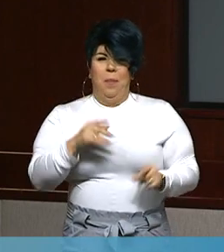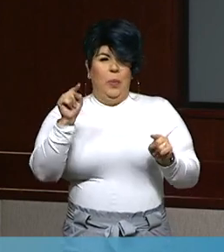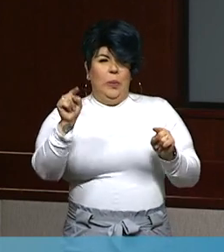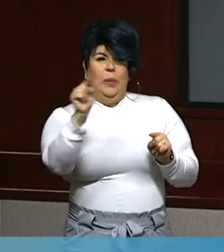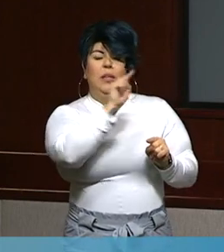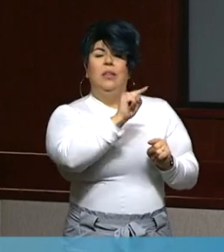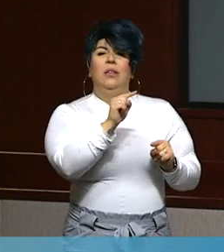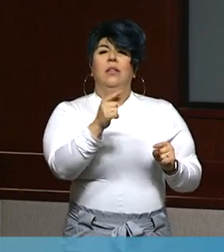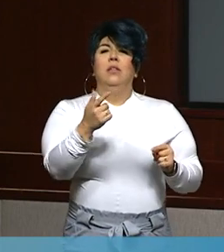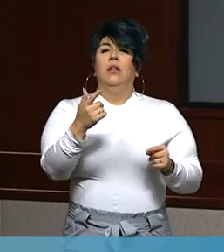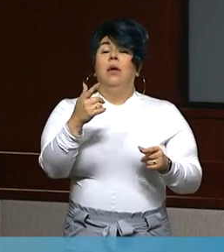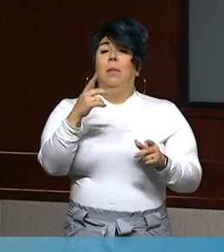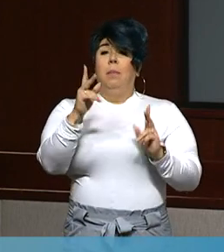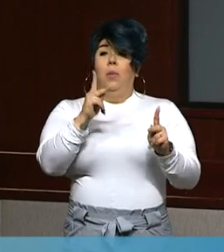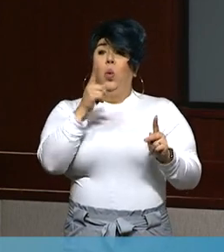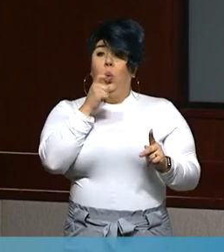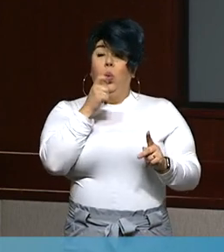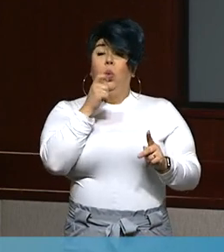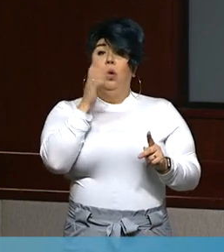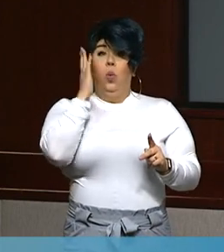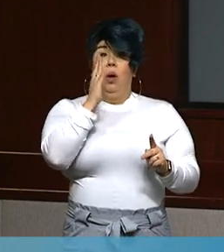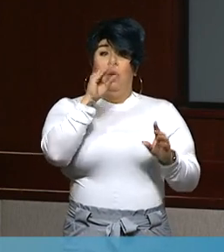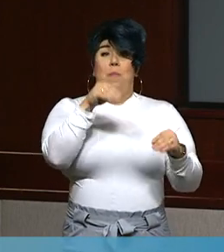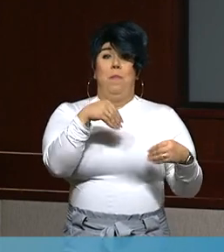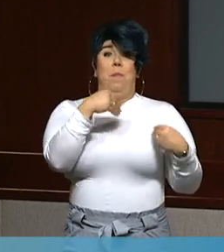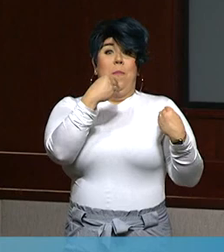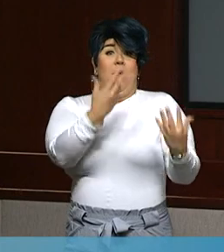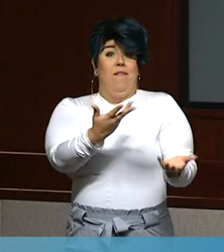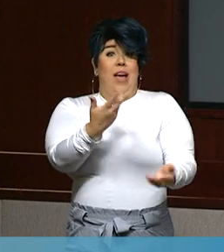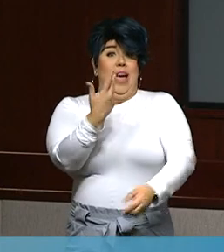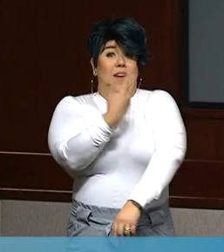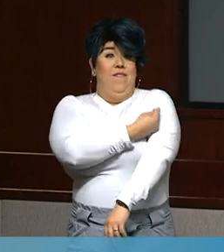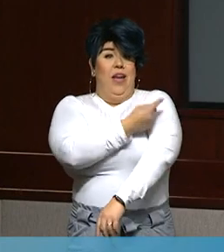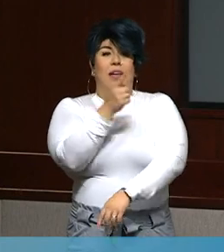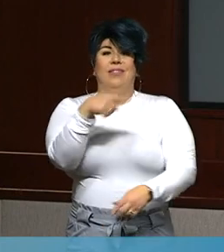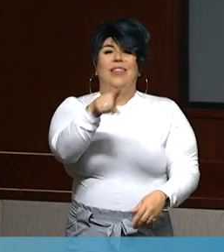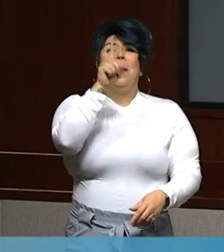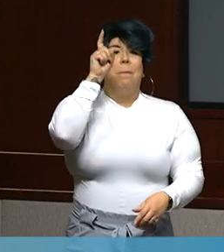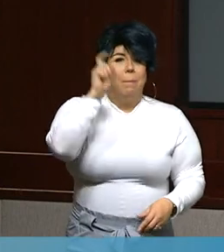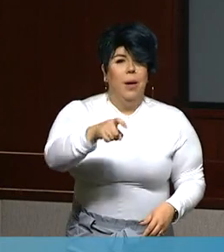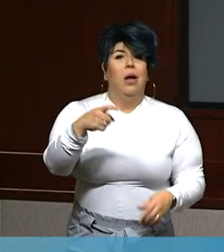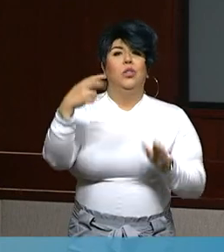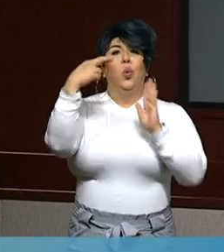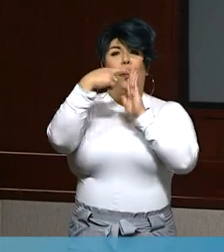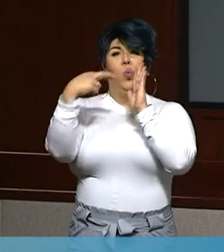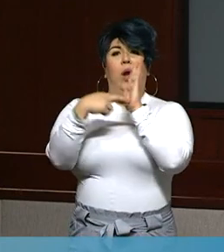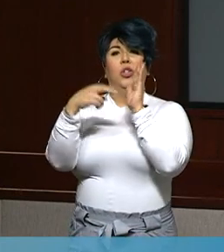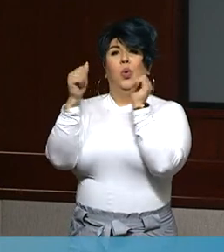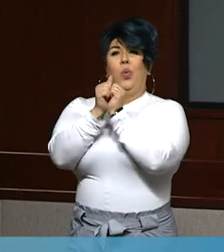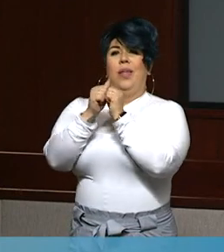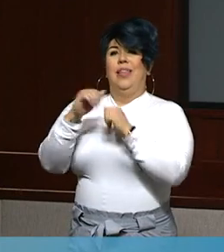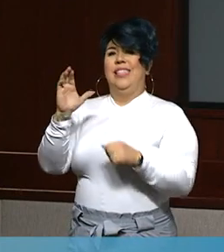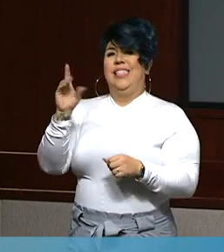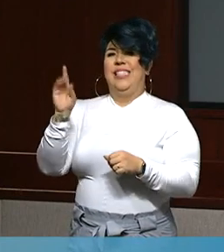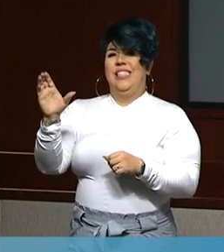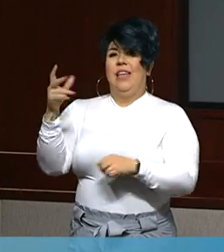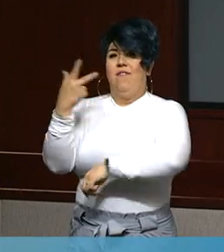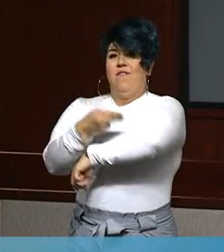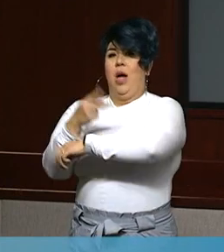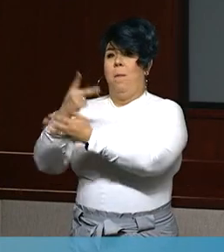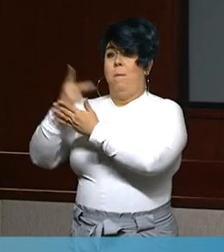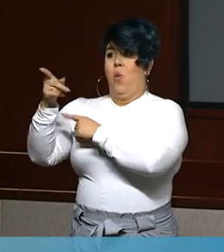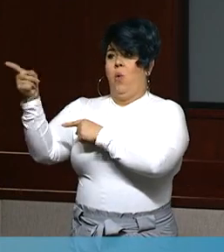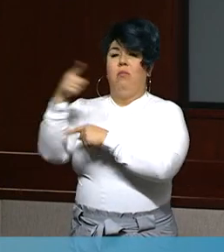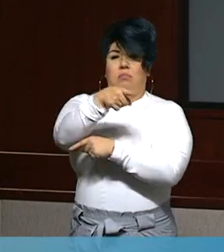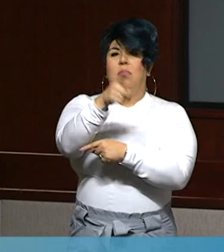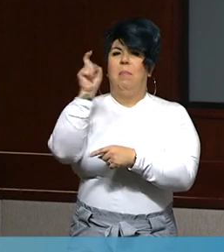to provide vaccinations, they do have to register with the CDC's COVID-19 vaccination program and so they